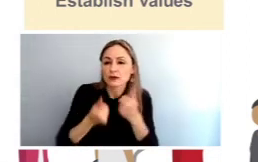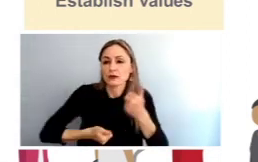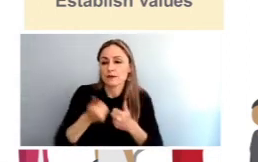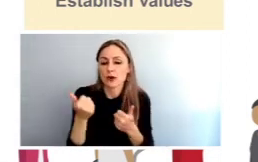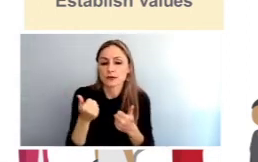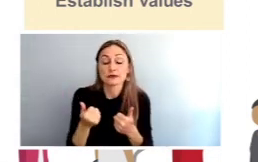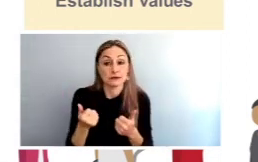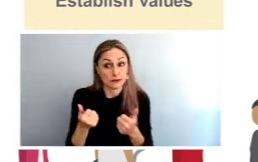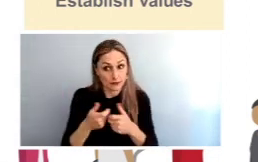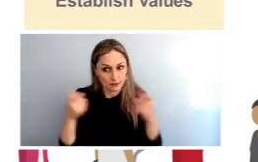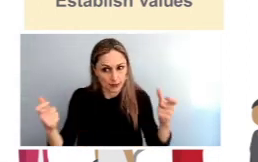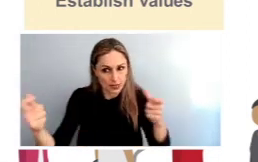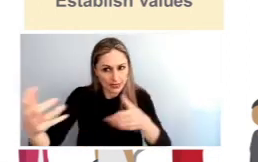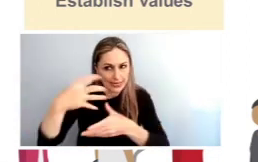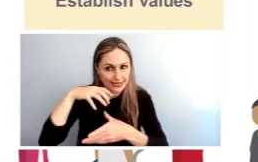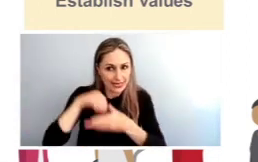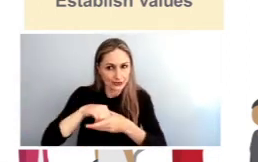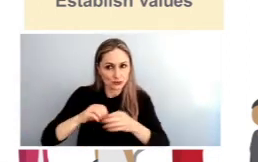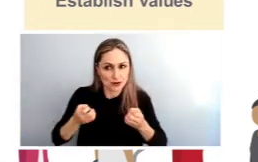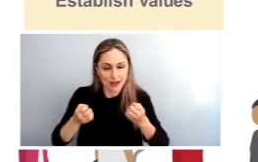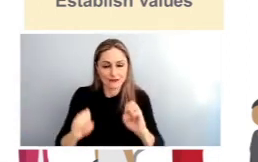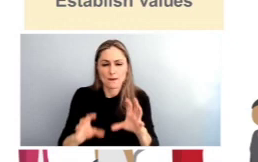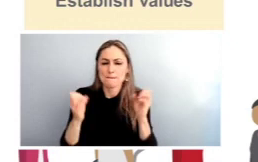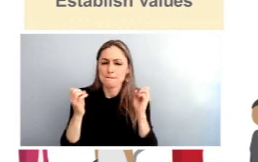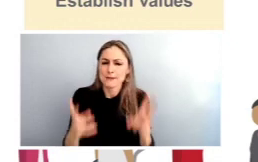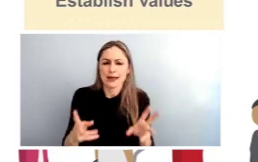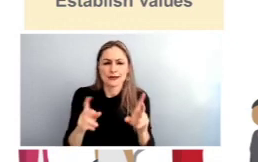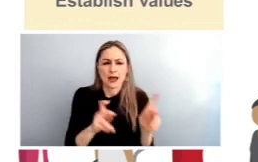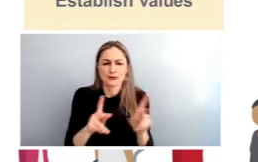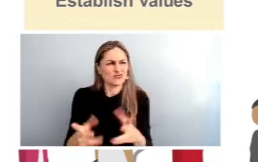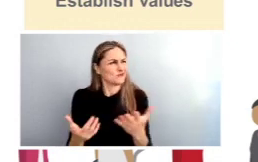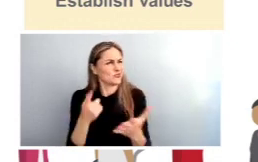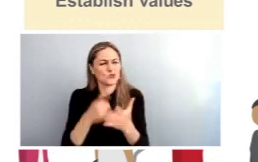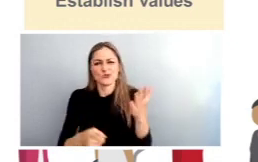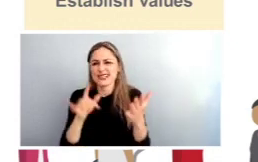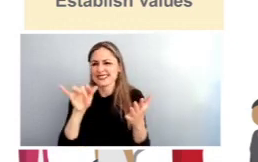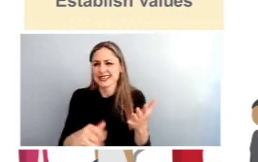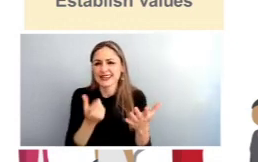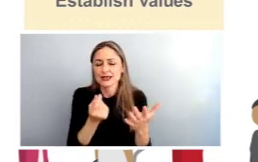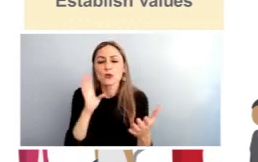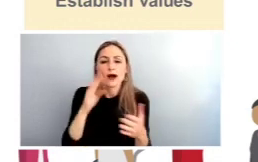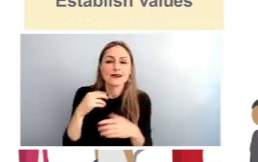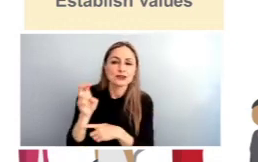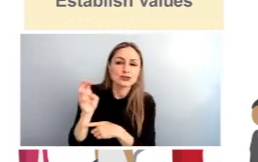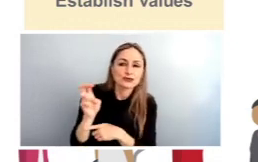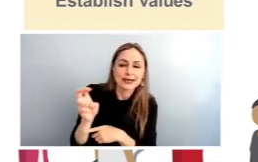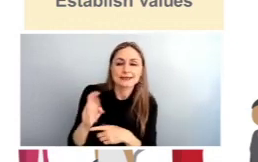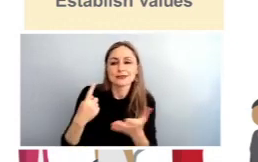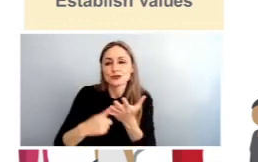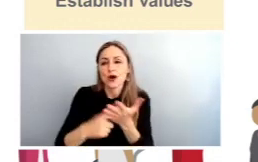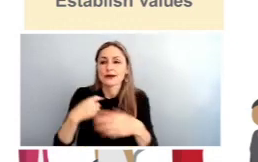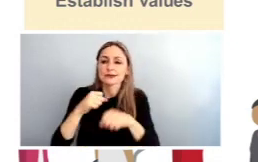effort we're going to have a lot of opportunities for people to learn about what we're talking about we'll do some transit talks post some videos make some presentation